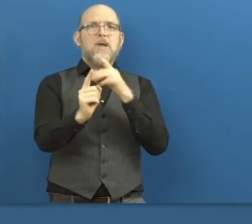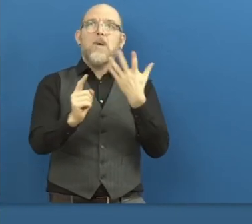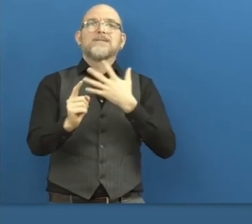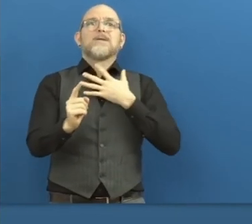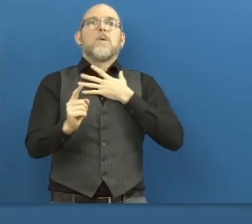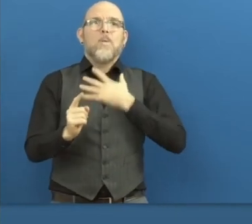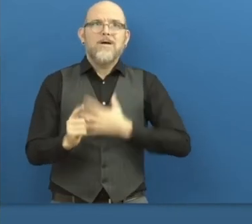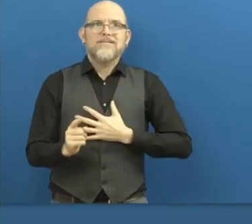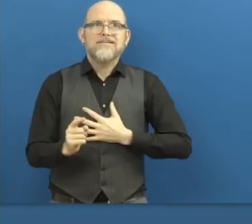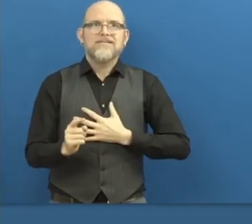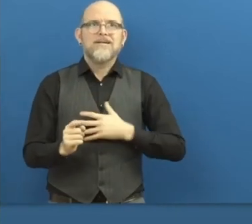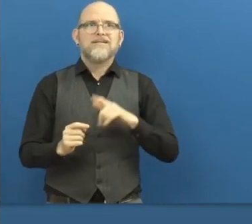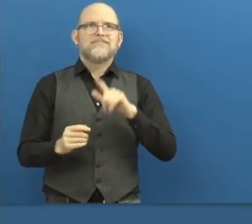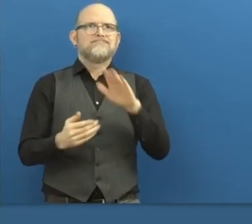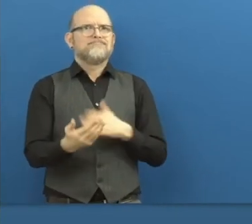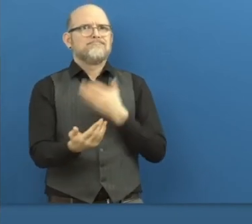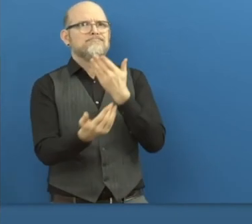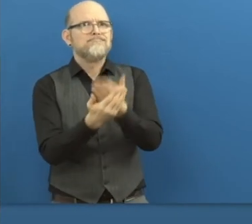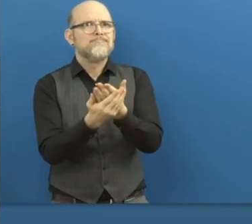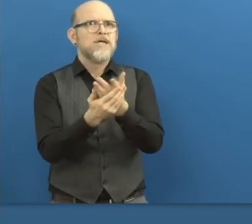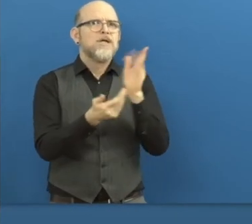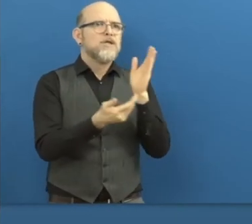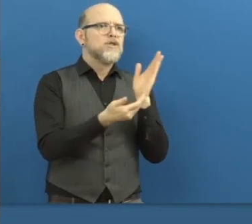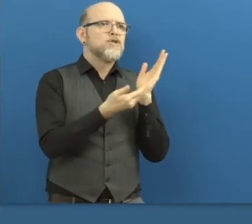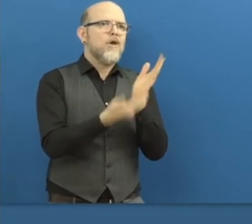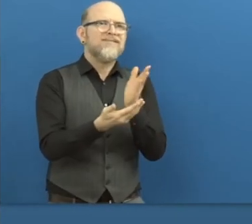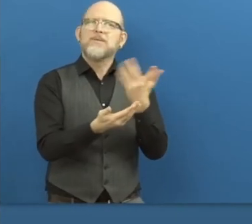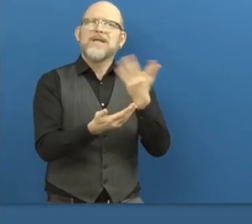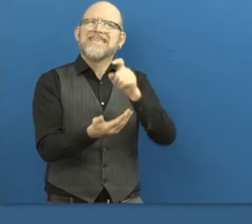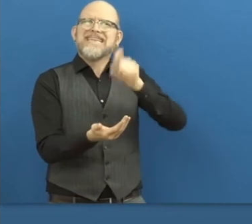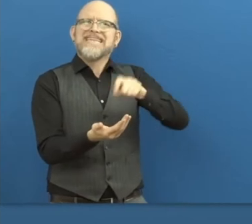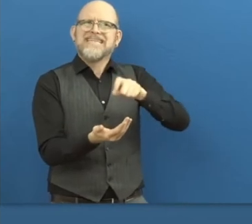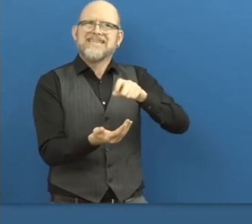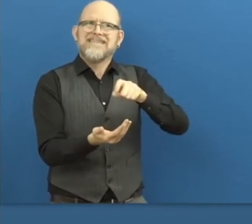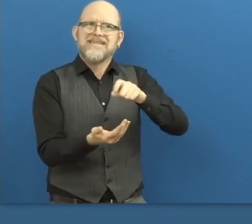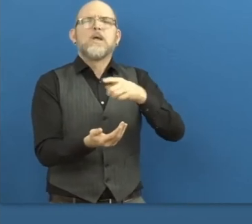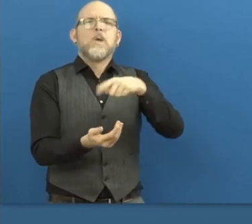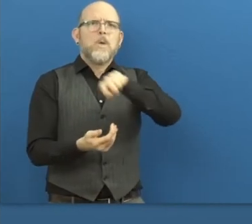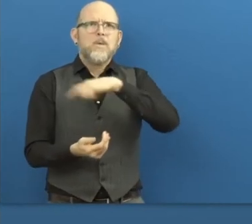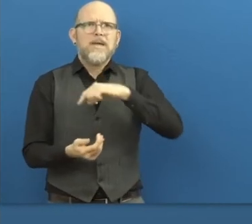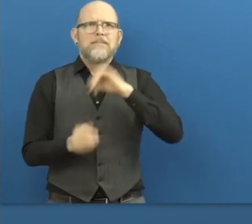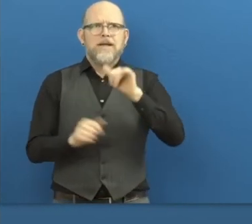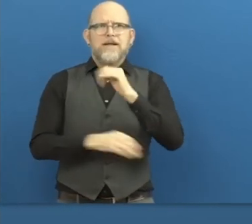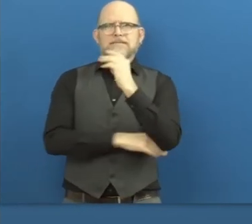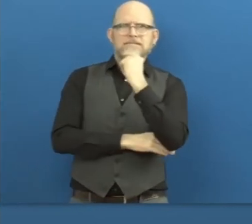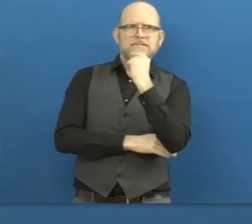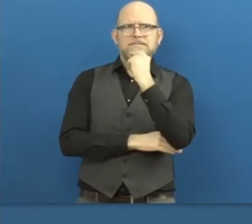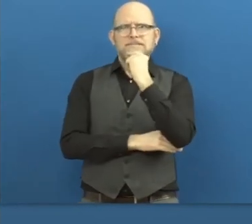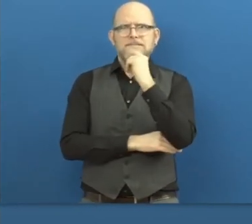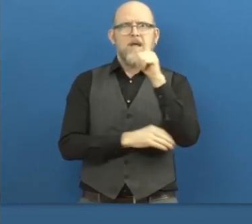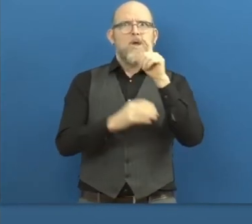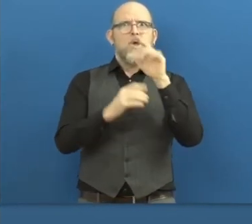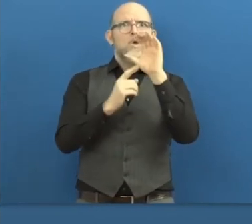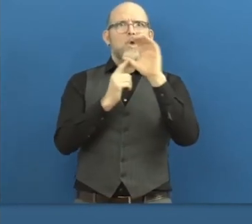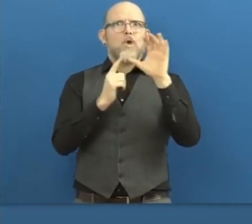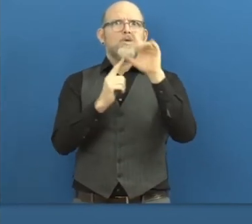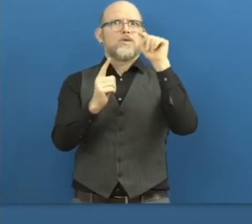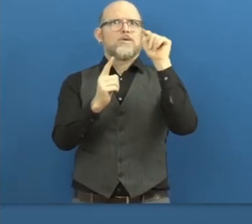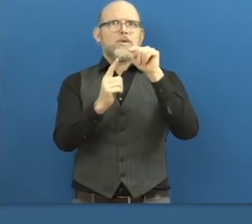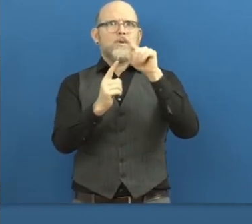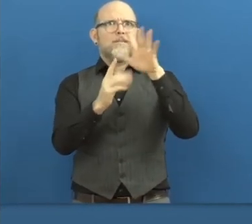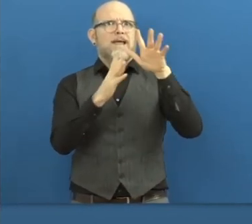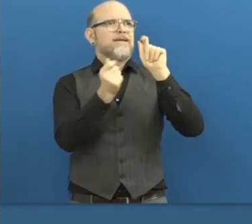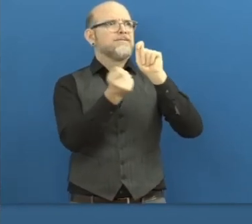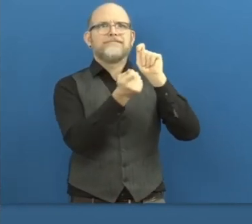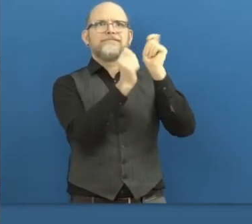need to keep working on shift the culture of organizations and be more open to hire people with disabilities.